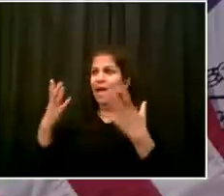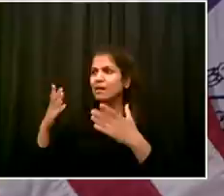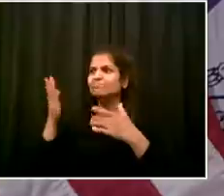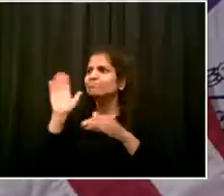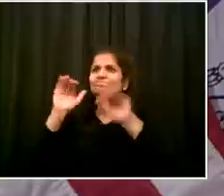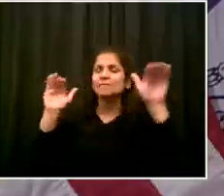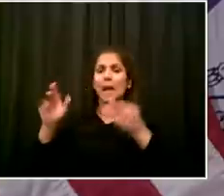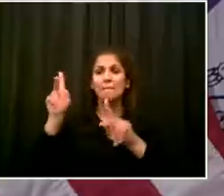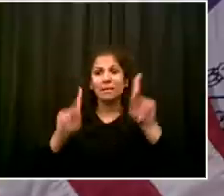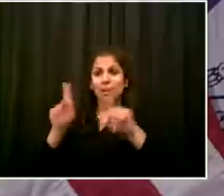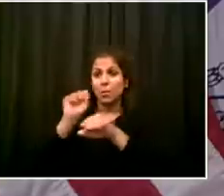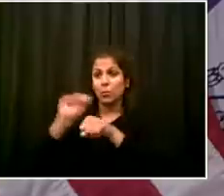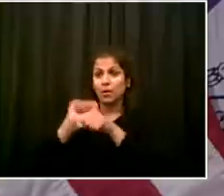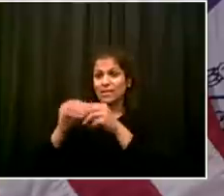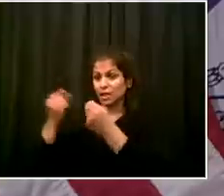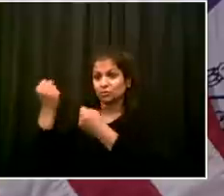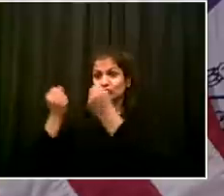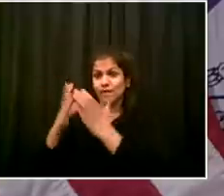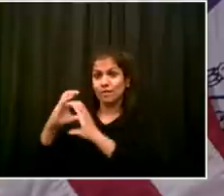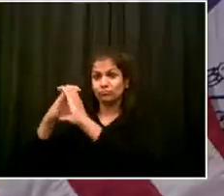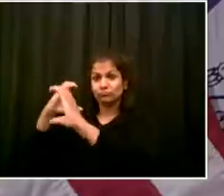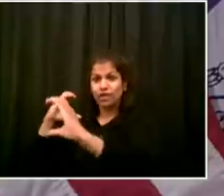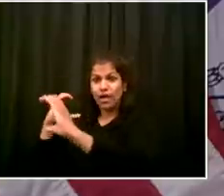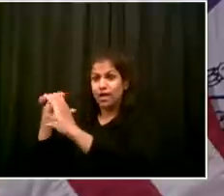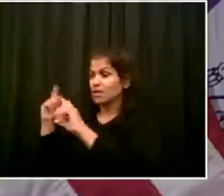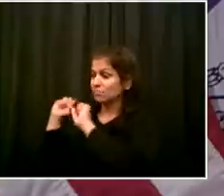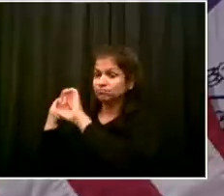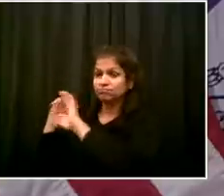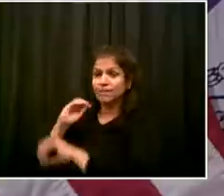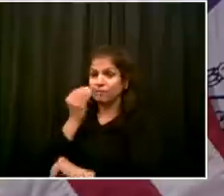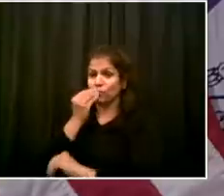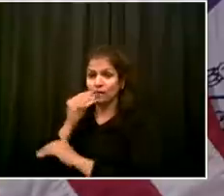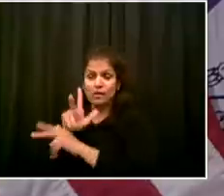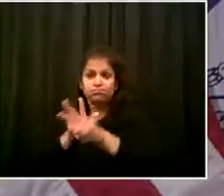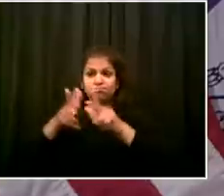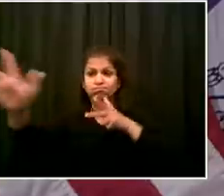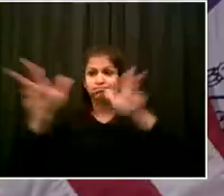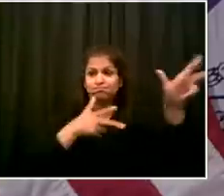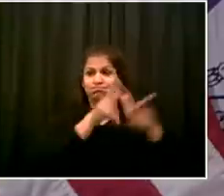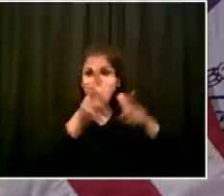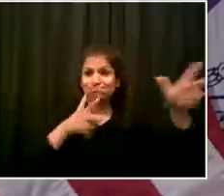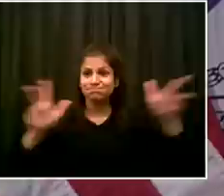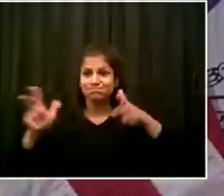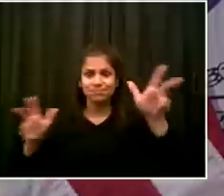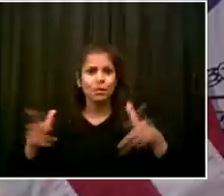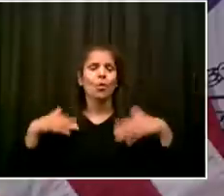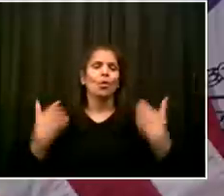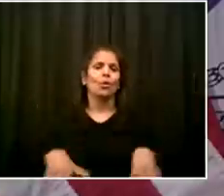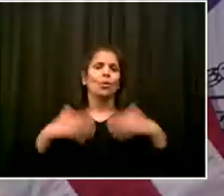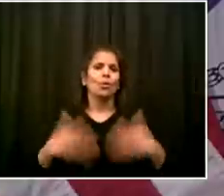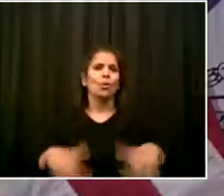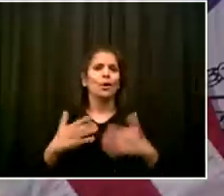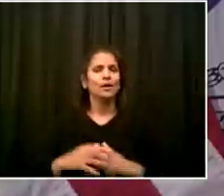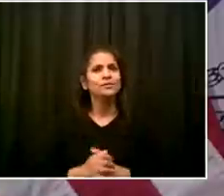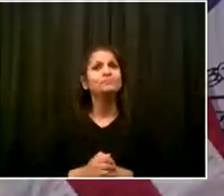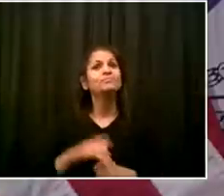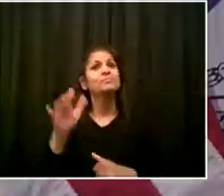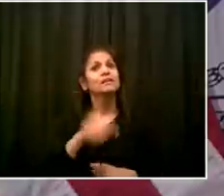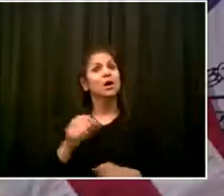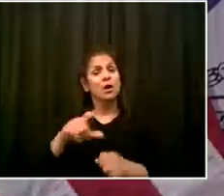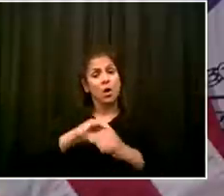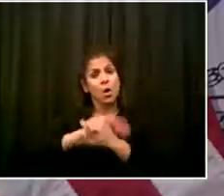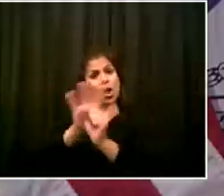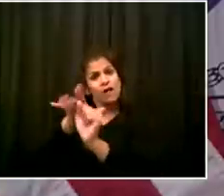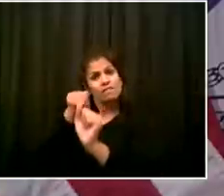So it's a crisis and a painful time. And a lot of people have felt very alone. But on this topic, you should not feel